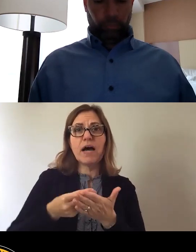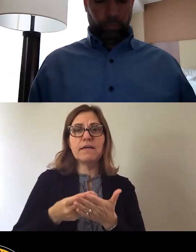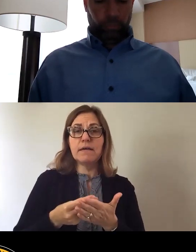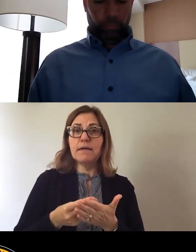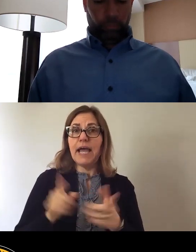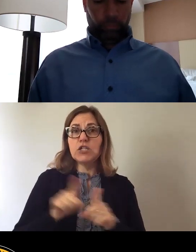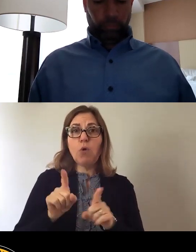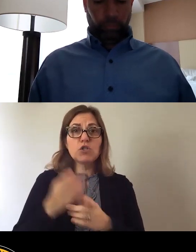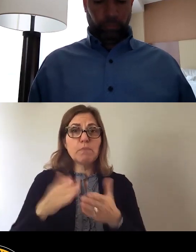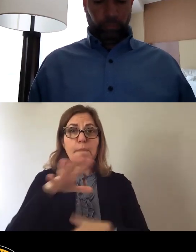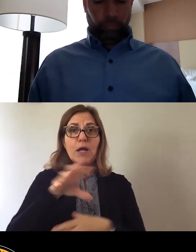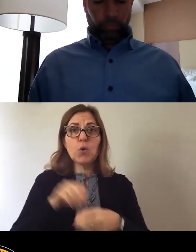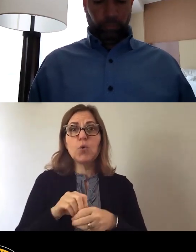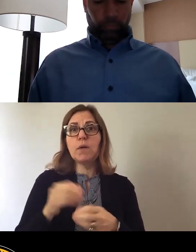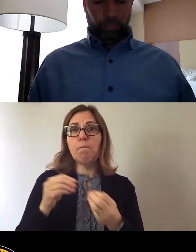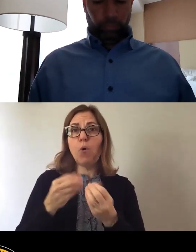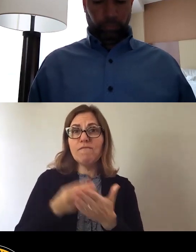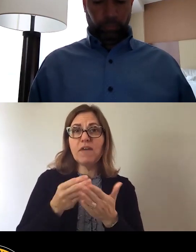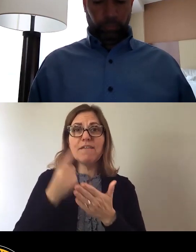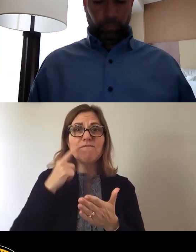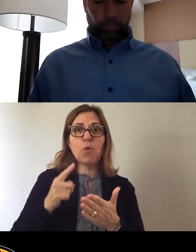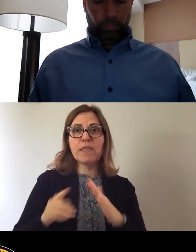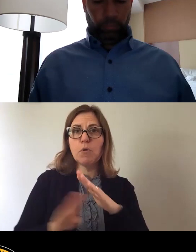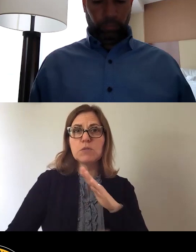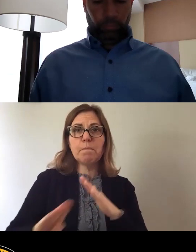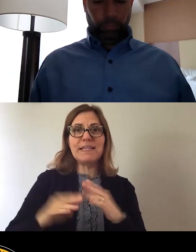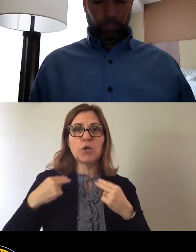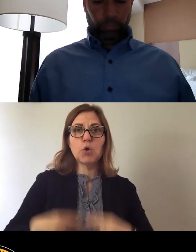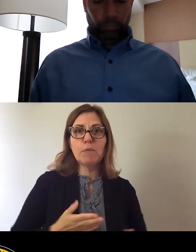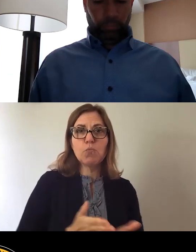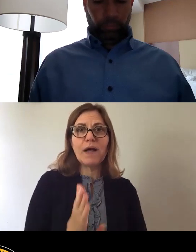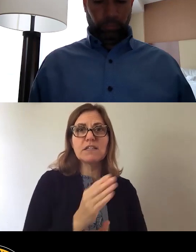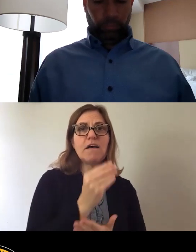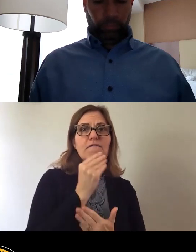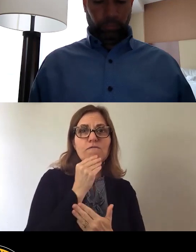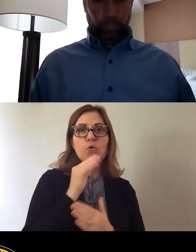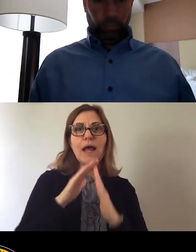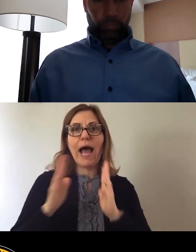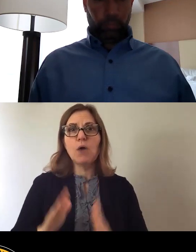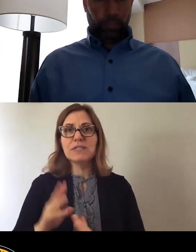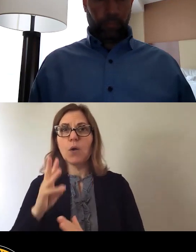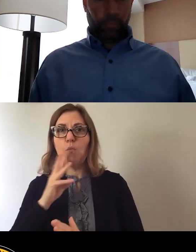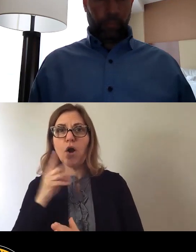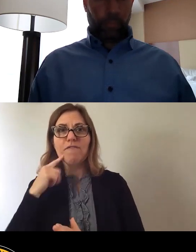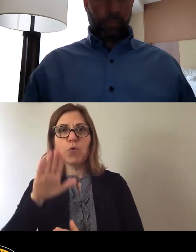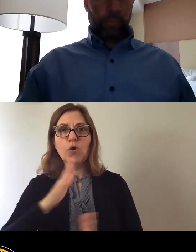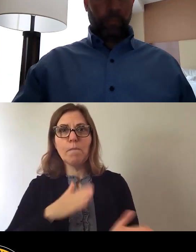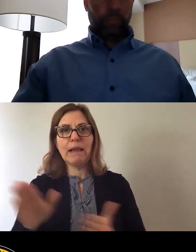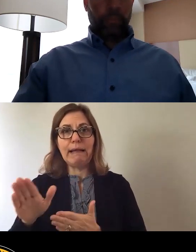funding for the most basic human rights, food, housing, and water in your plans. Thank you.